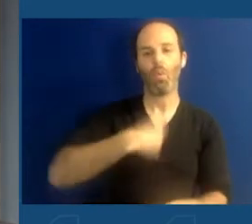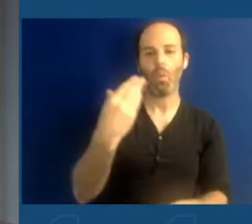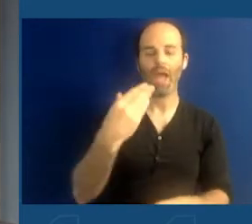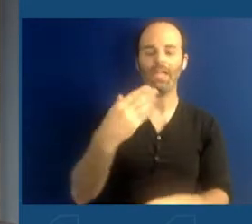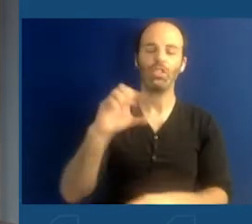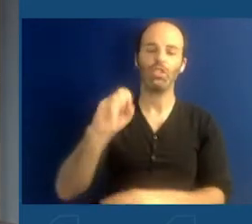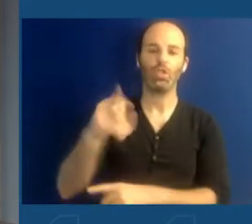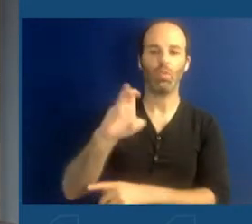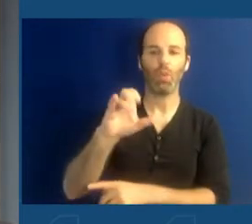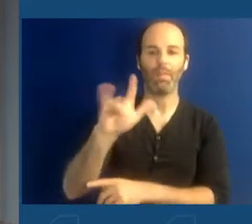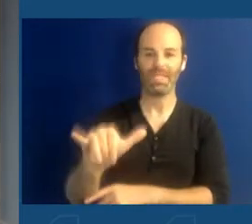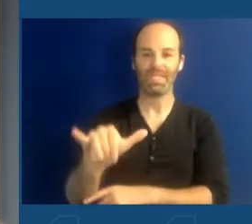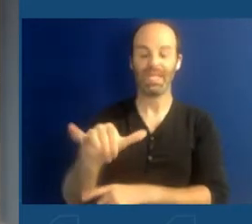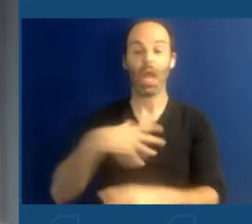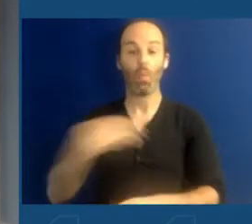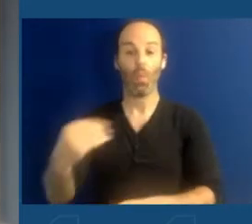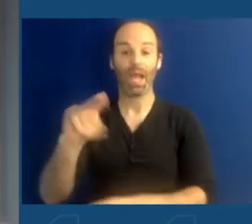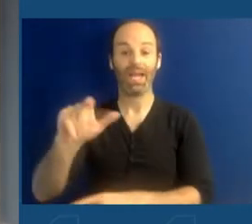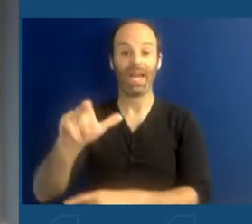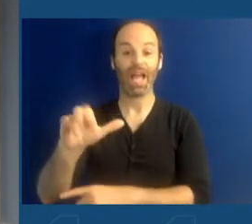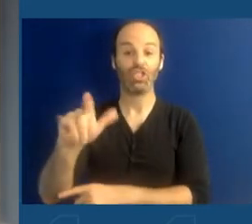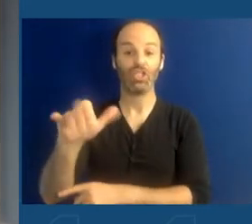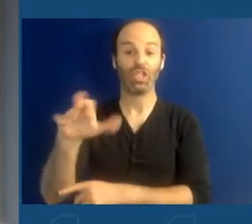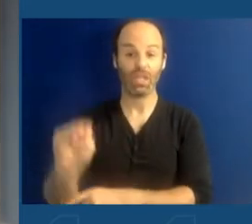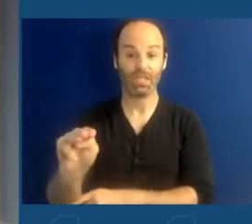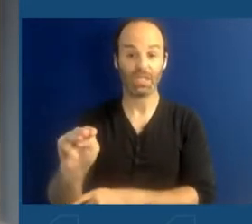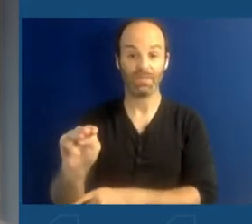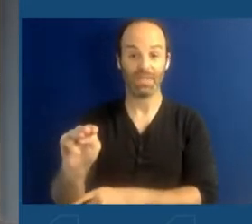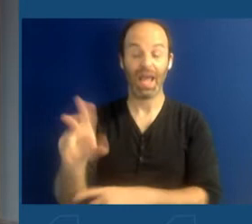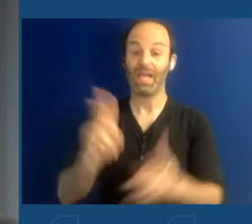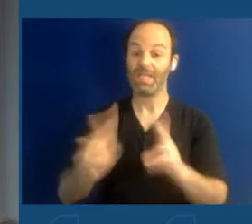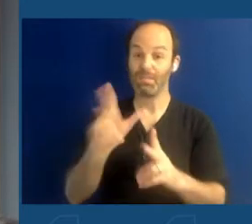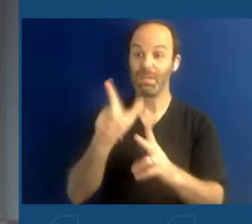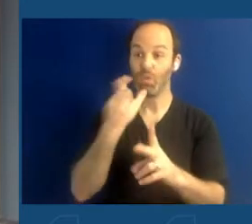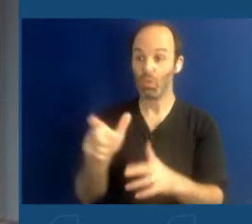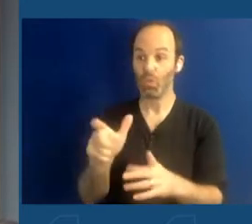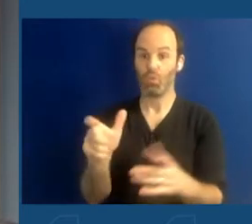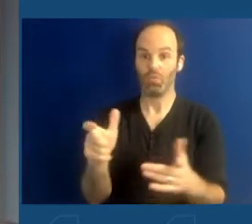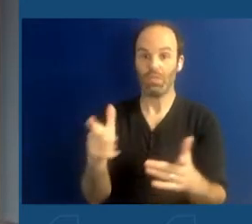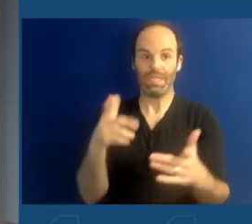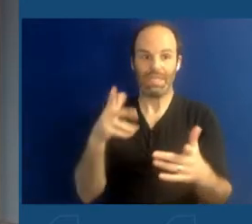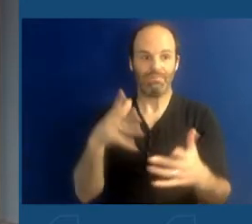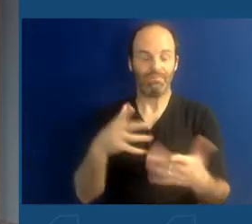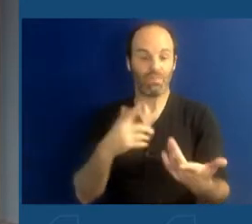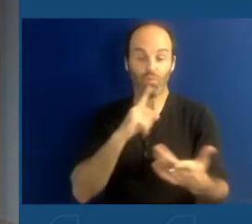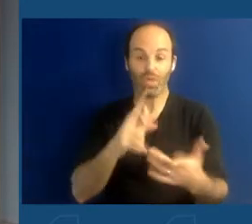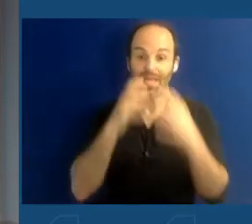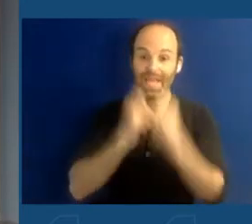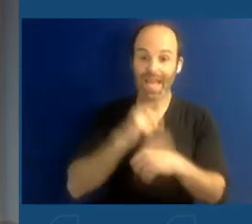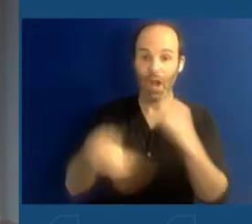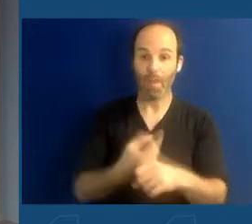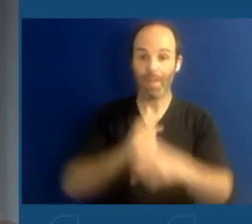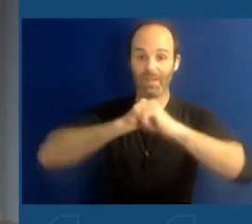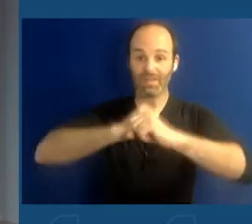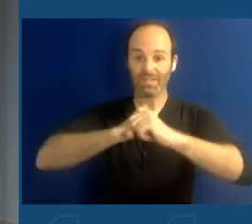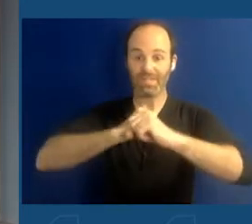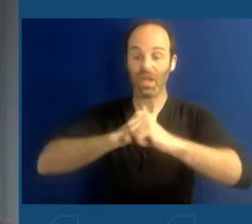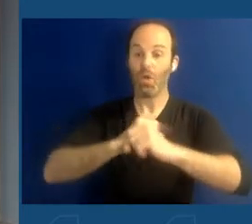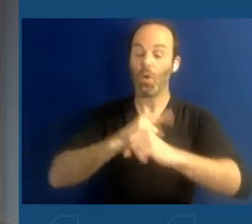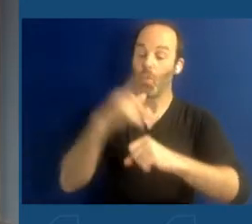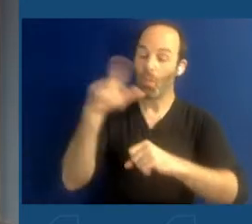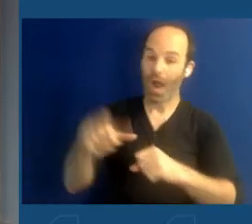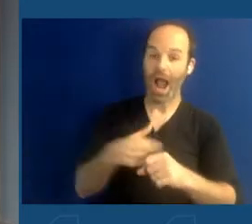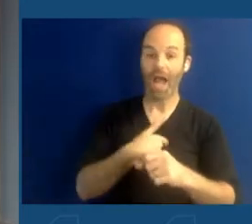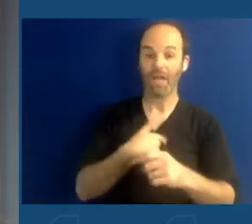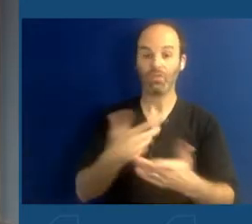take public safety seriously, we must become experts, all of us, in how to confront domestic extremism, particularly white